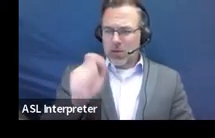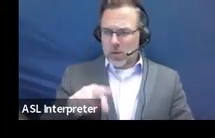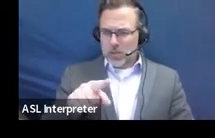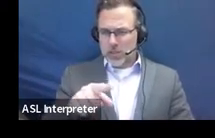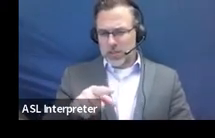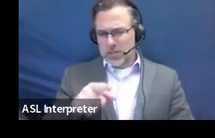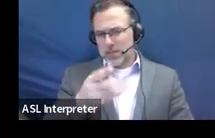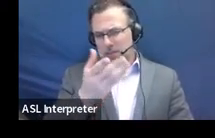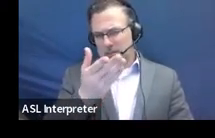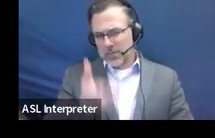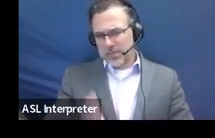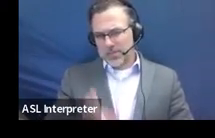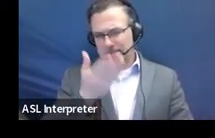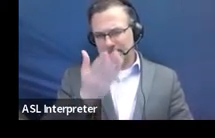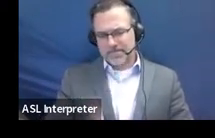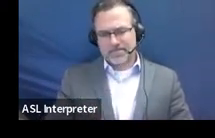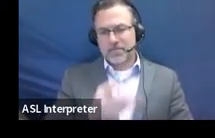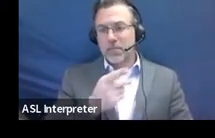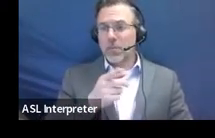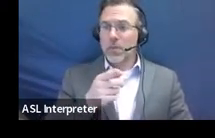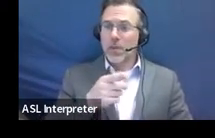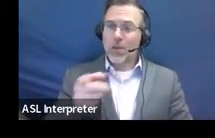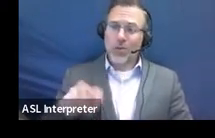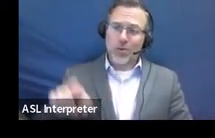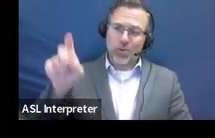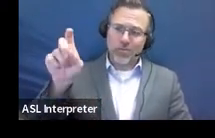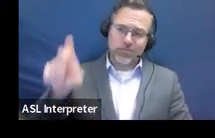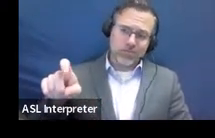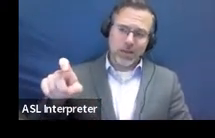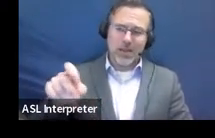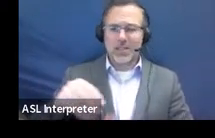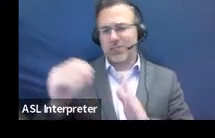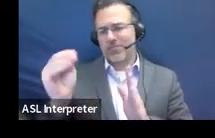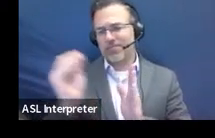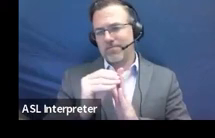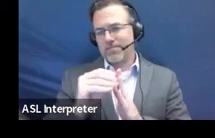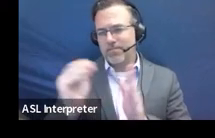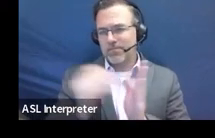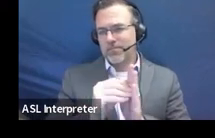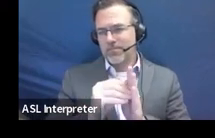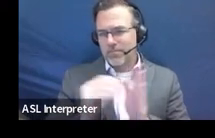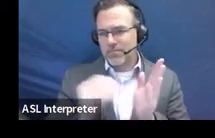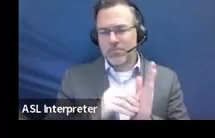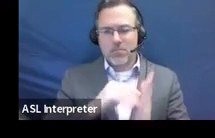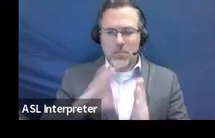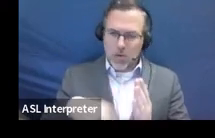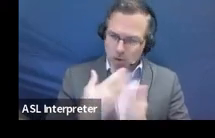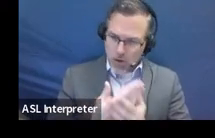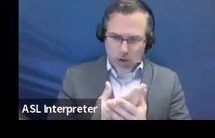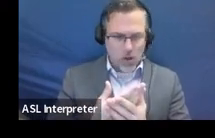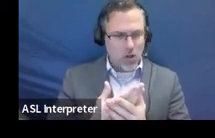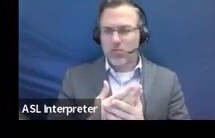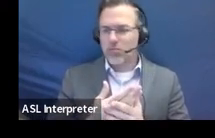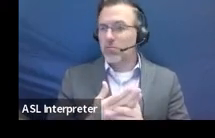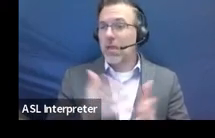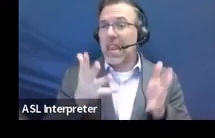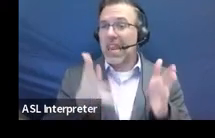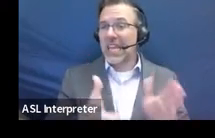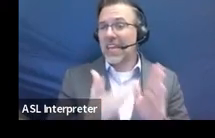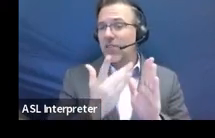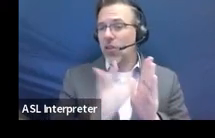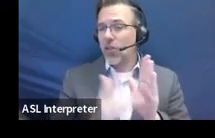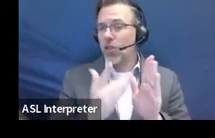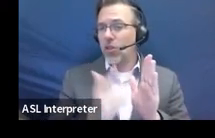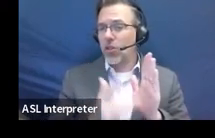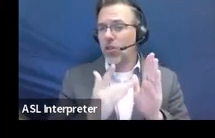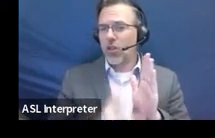form itself, you must fill in all of the sections of the form, there shouldn't be any blank boxes or areas.